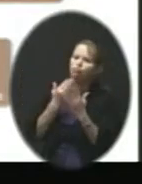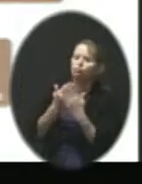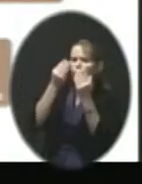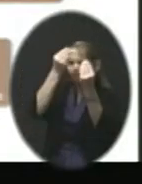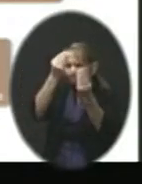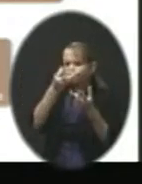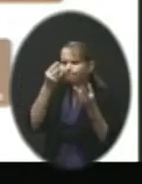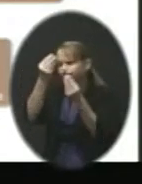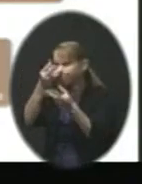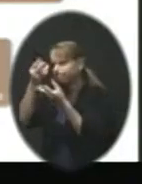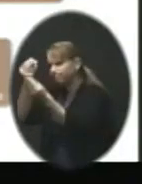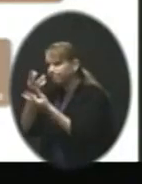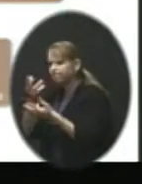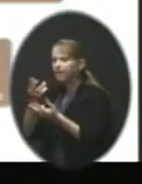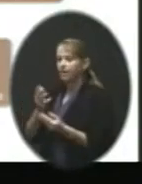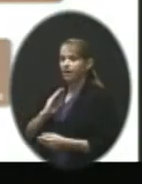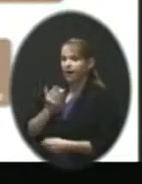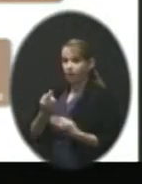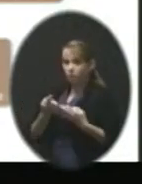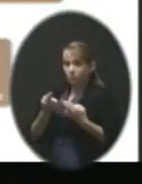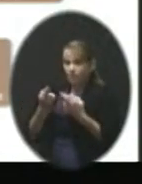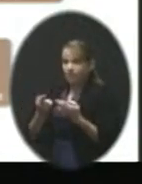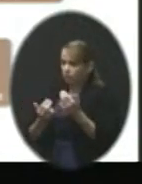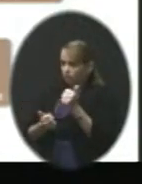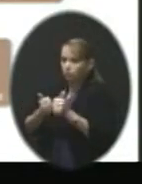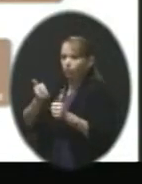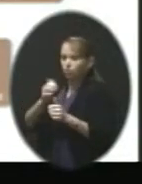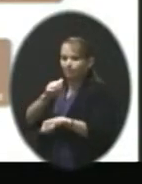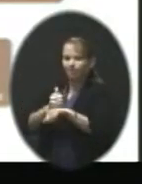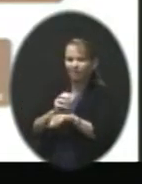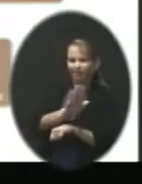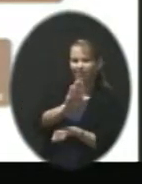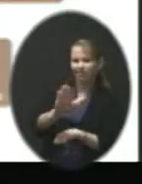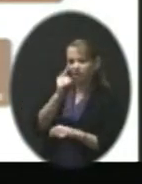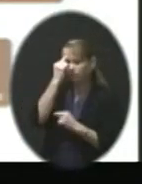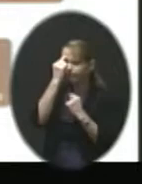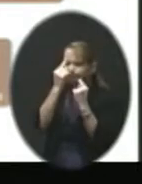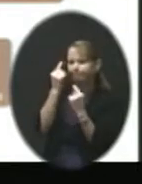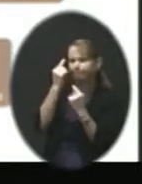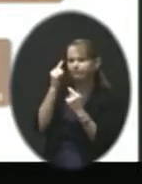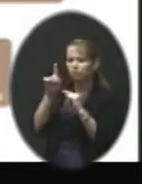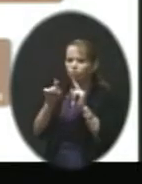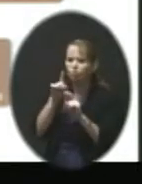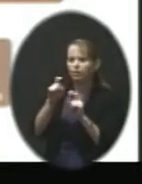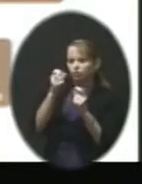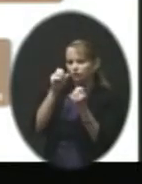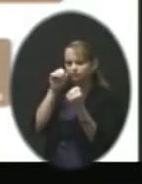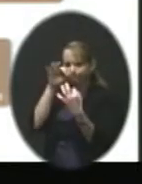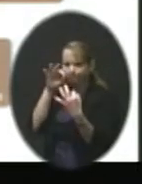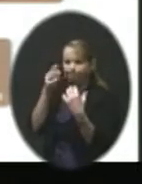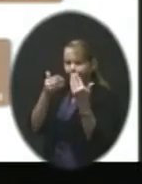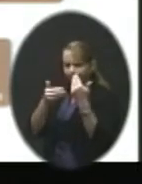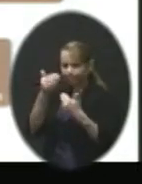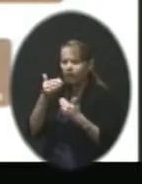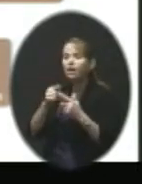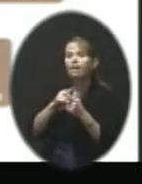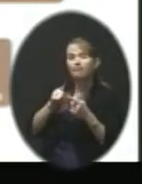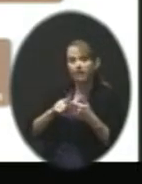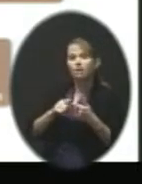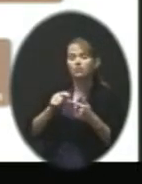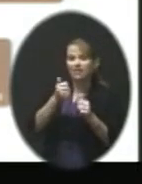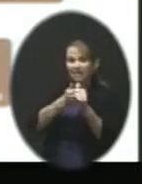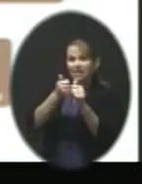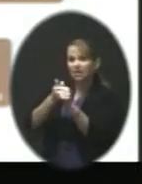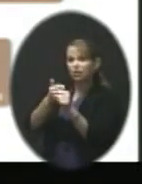our recommendation based on their very thoughtful questions and input. We then took it out to the community. So we then went to each of the three